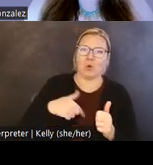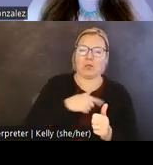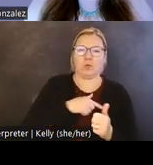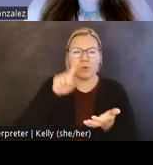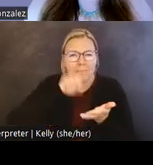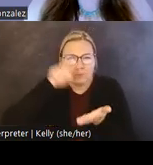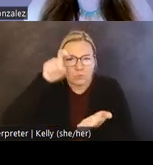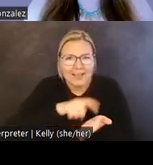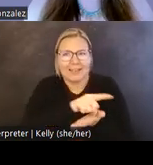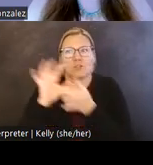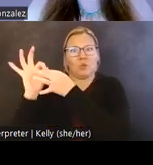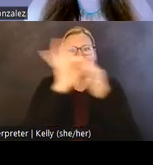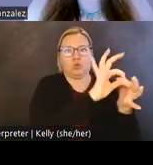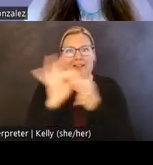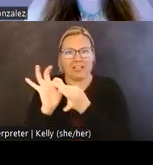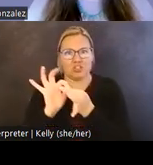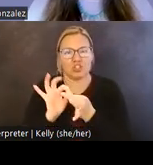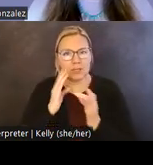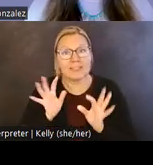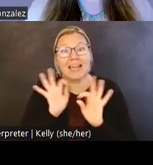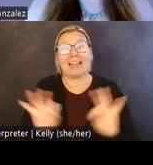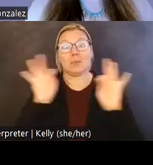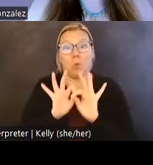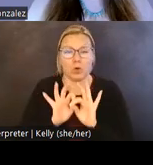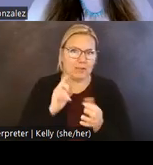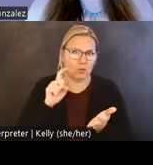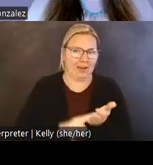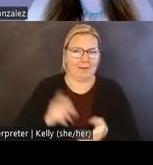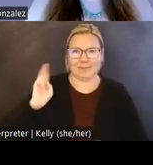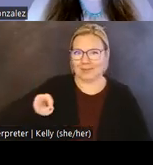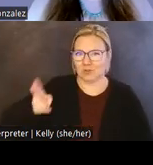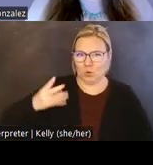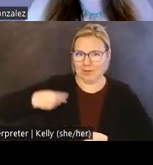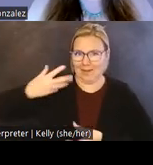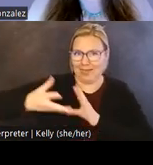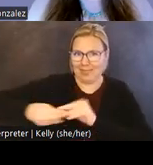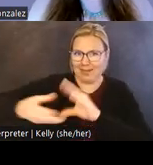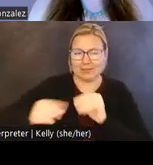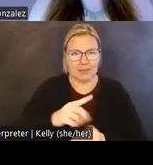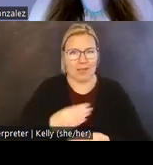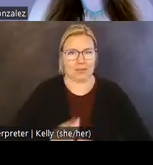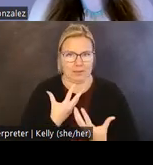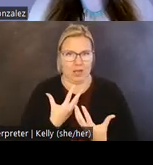colonial relations, and importantly, the historical and ongoing legacies that they inspire?